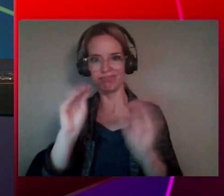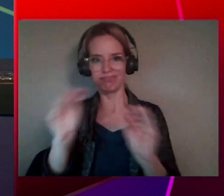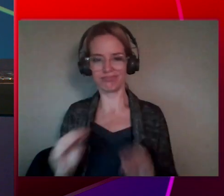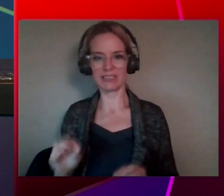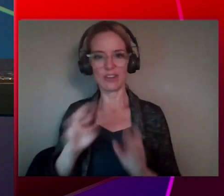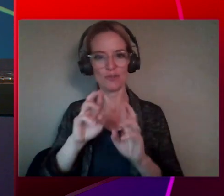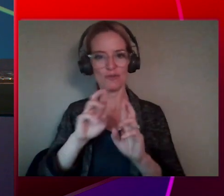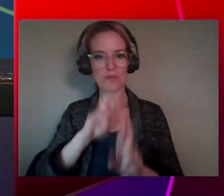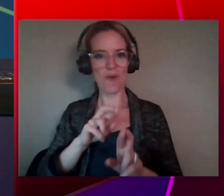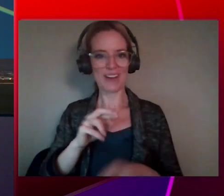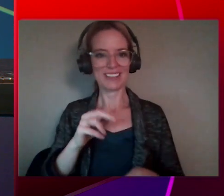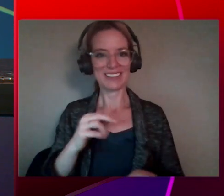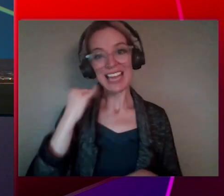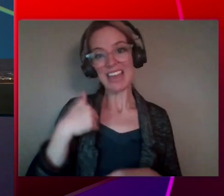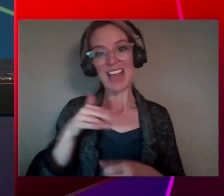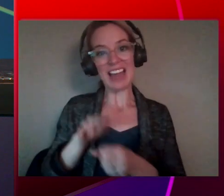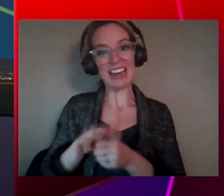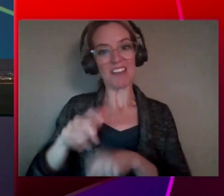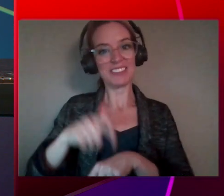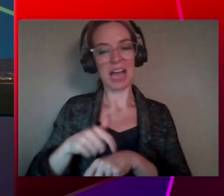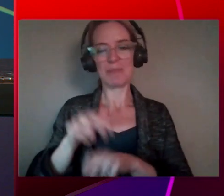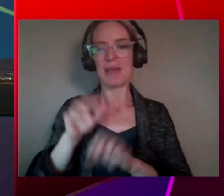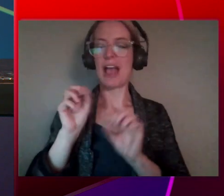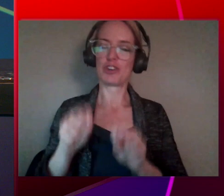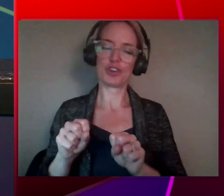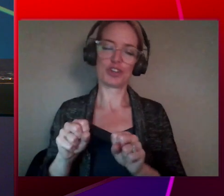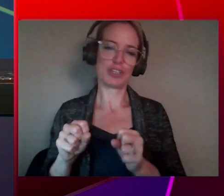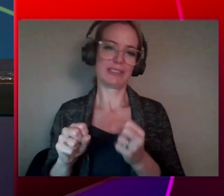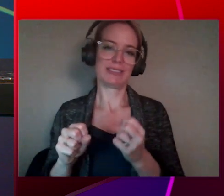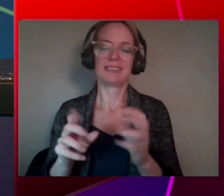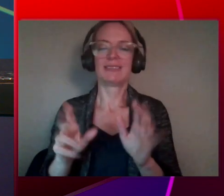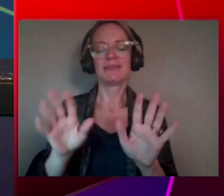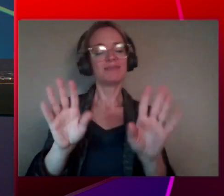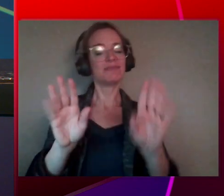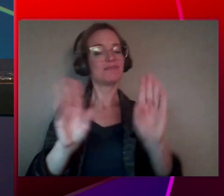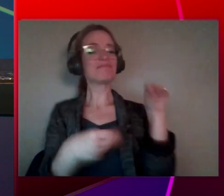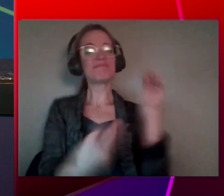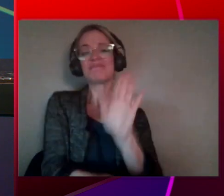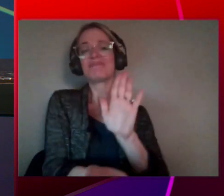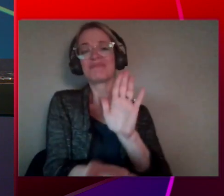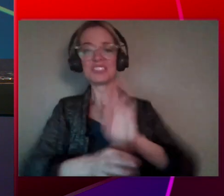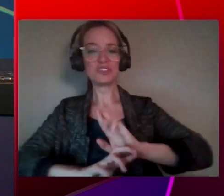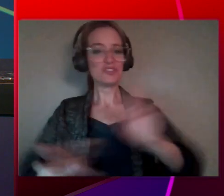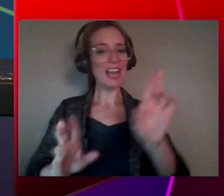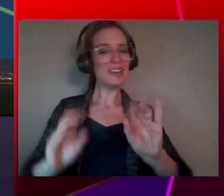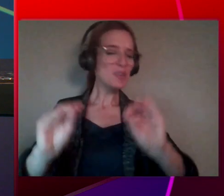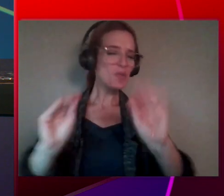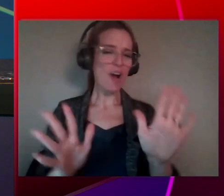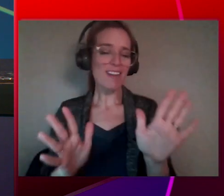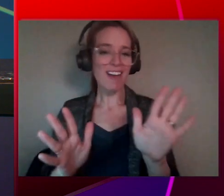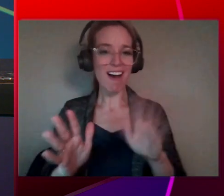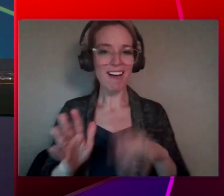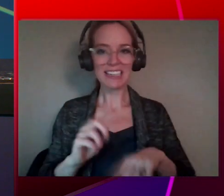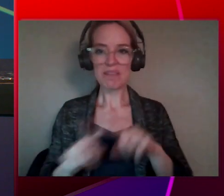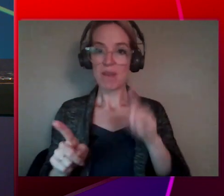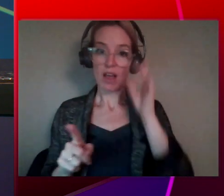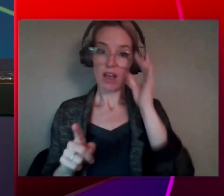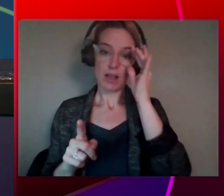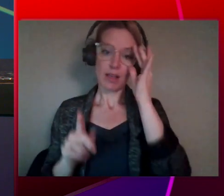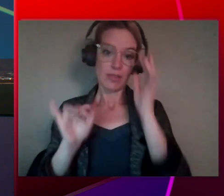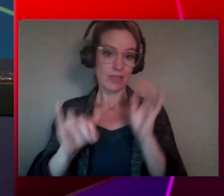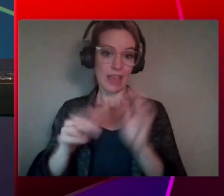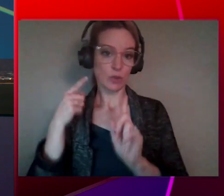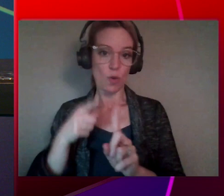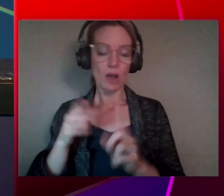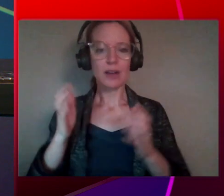hey, voila kind of thing. But that's the idea. We should be able to have customers build beautiful looking reports very quickly,